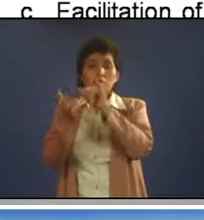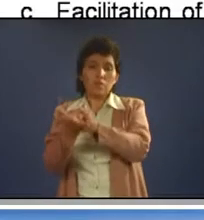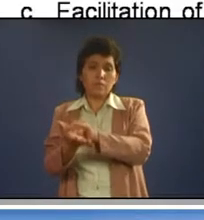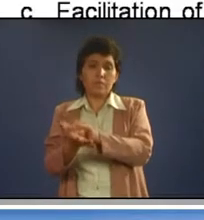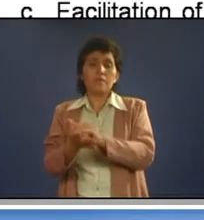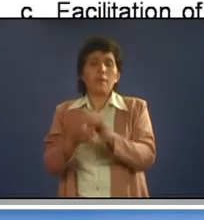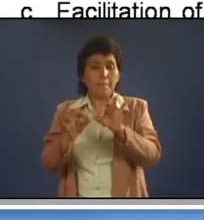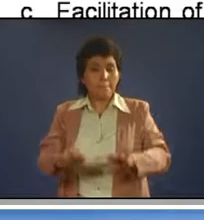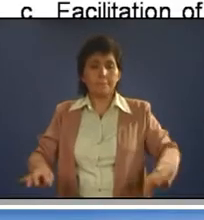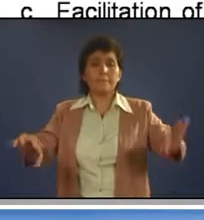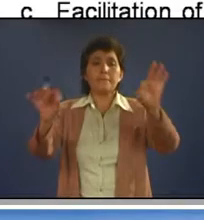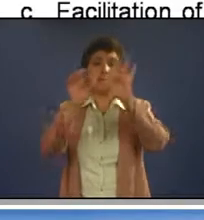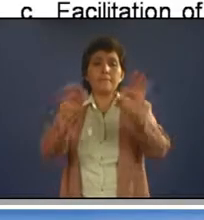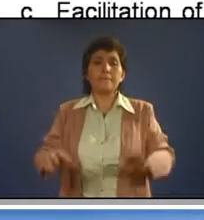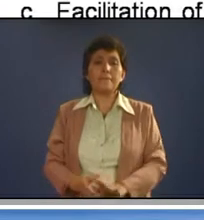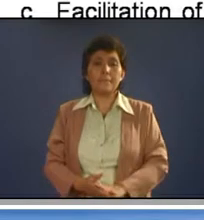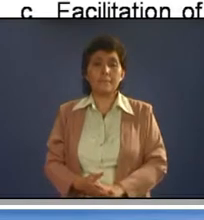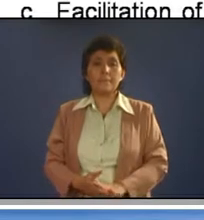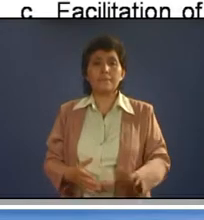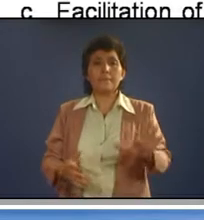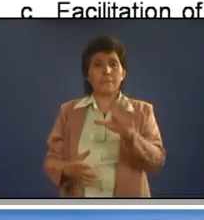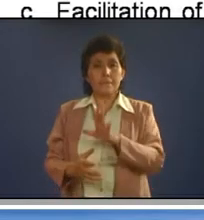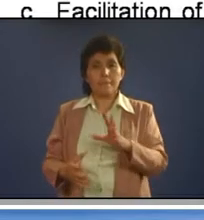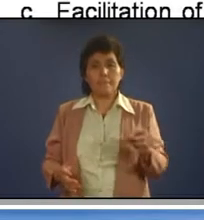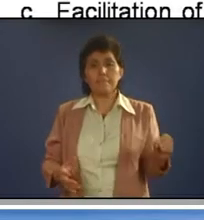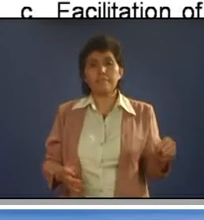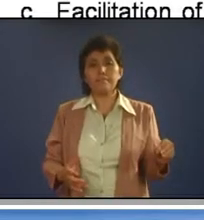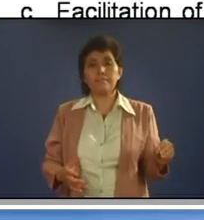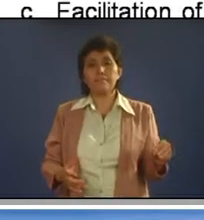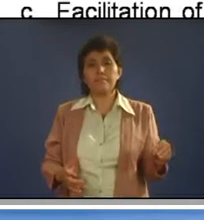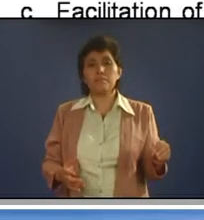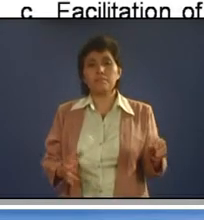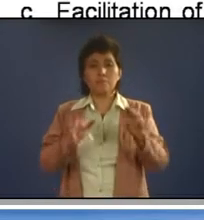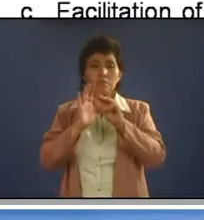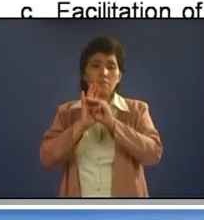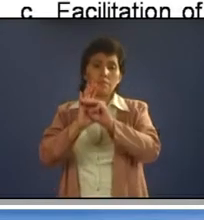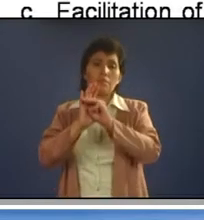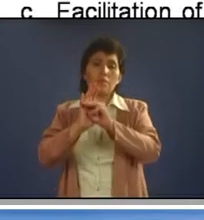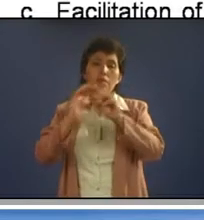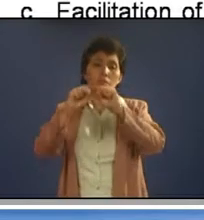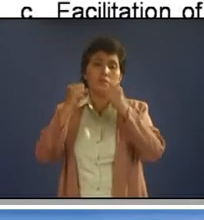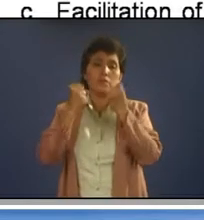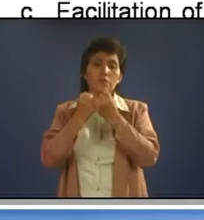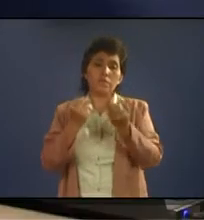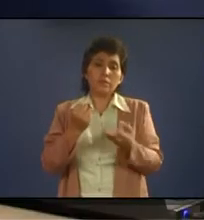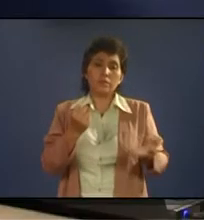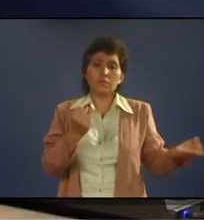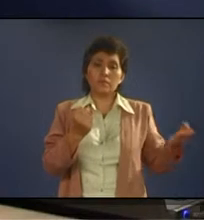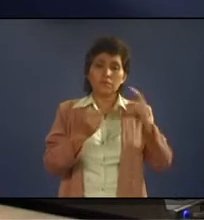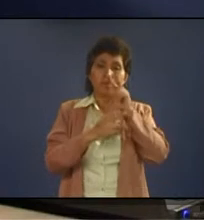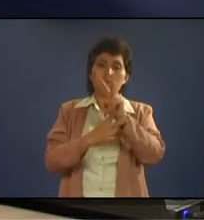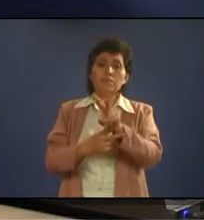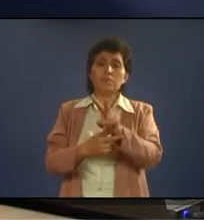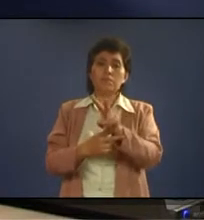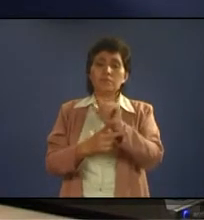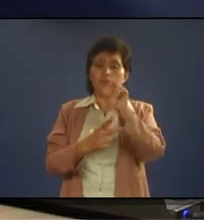Zerjong modeled of social facilitants. He looked at three components. The first one, he said